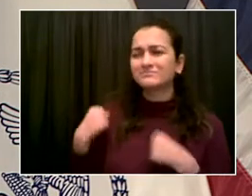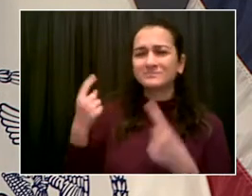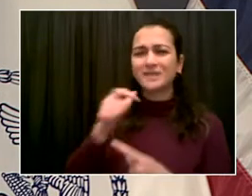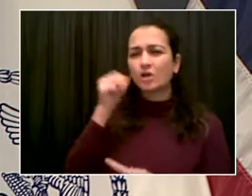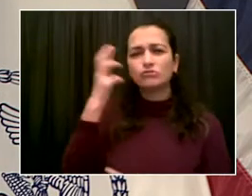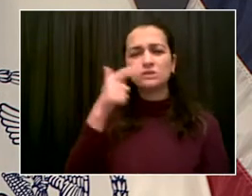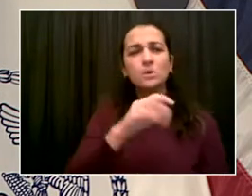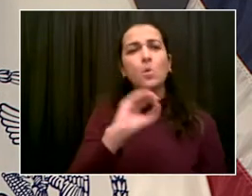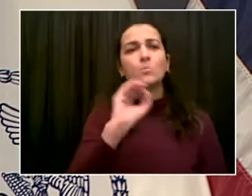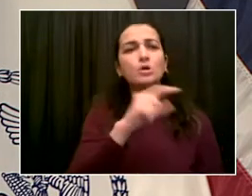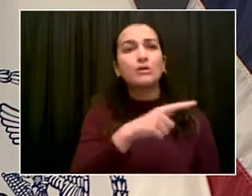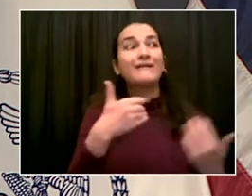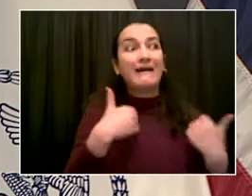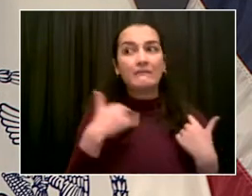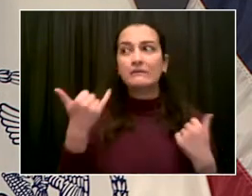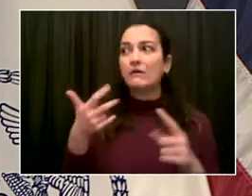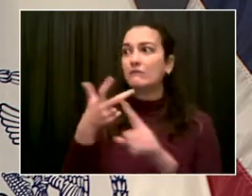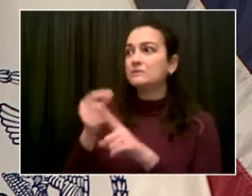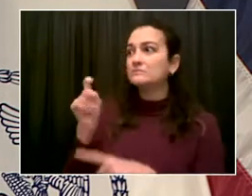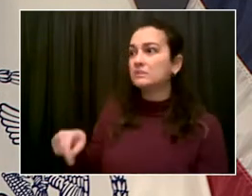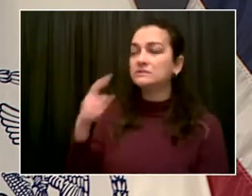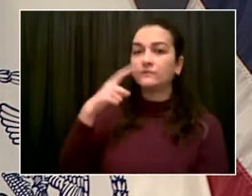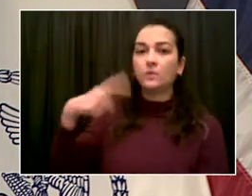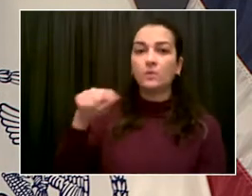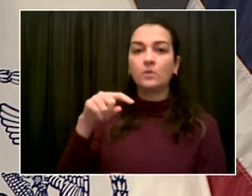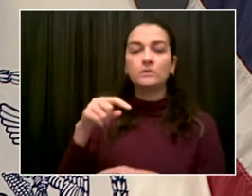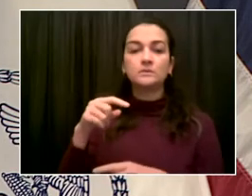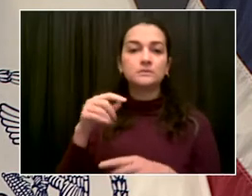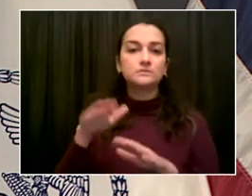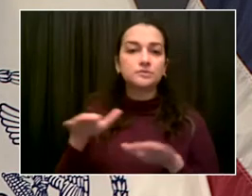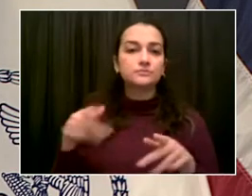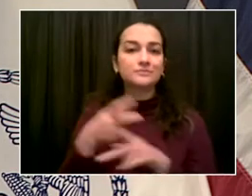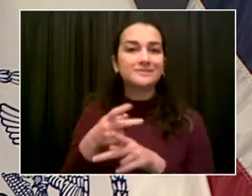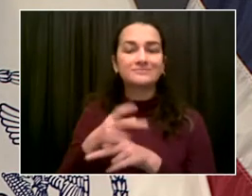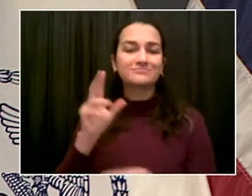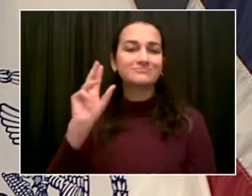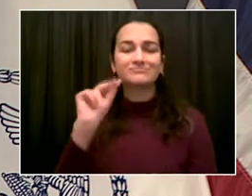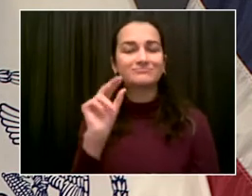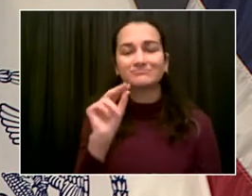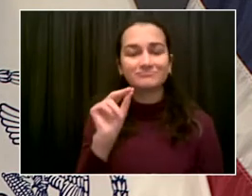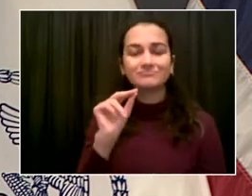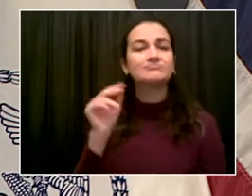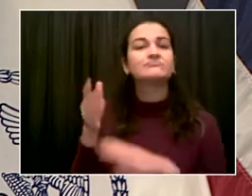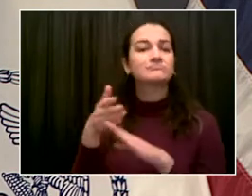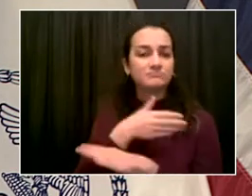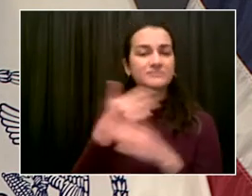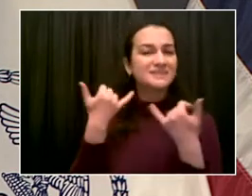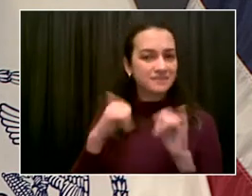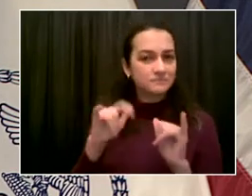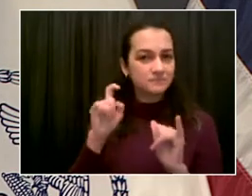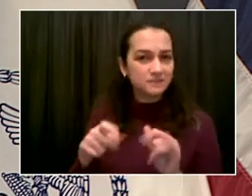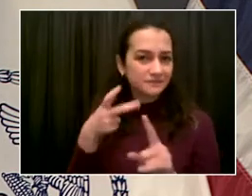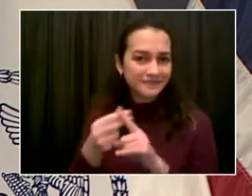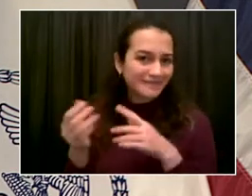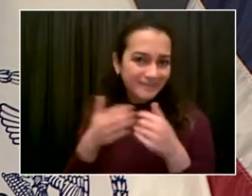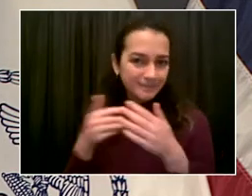concept, looking for what the next thing to do is, depending on what we were seeing with COVID.